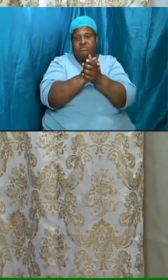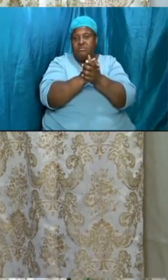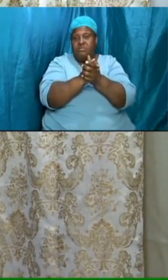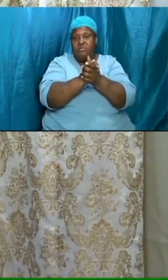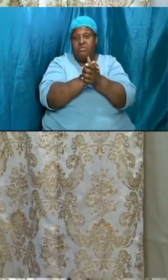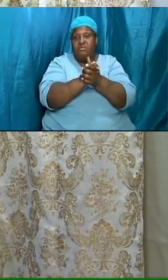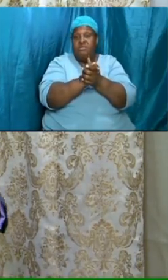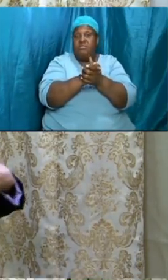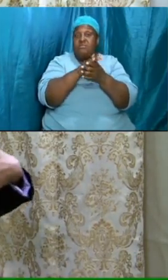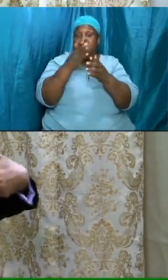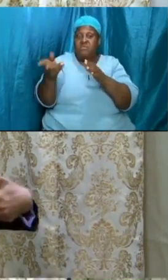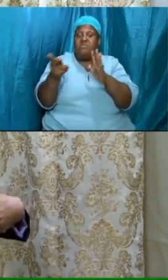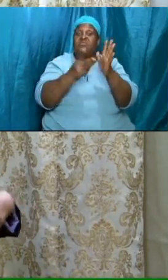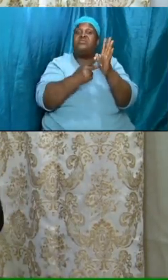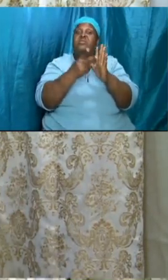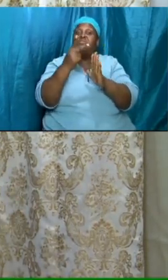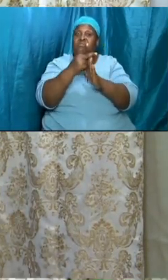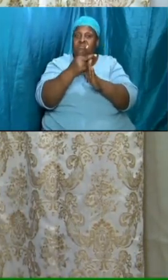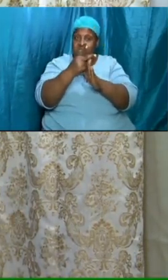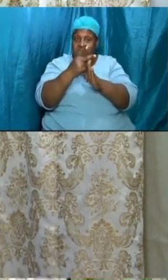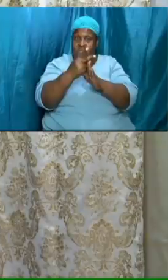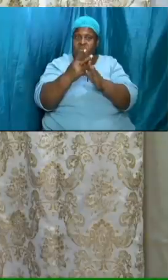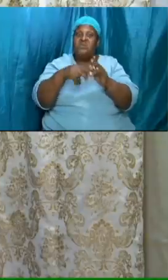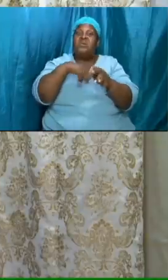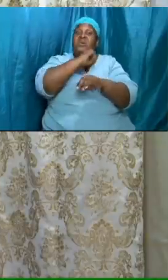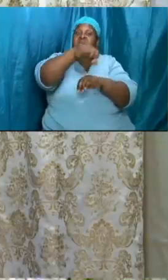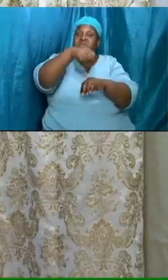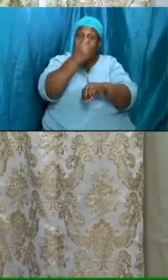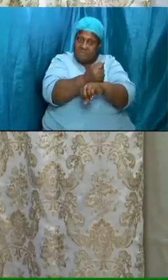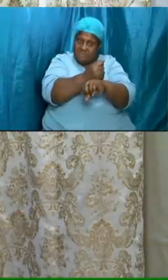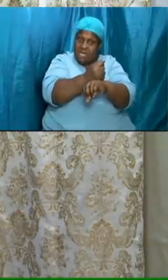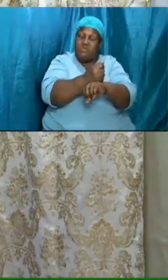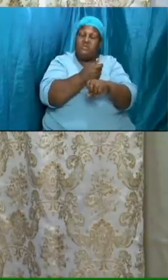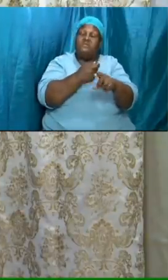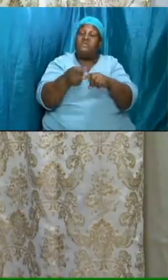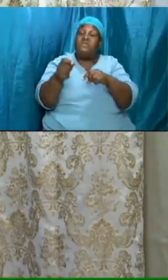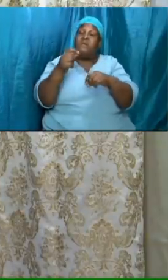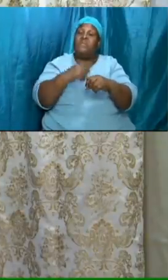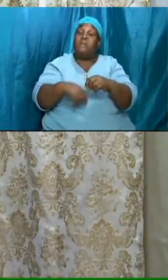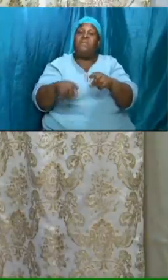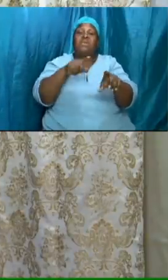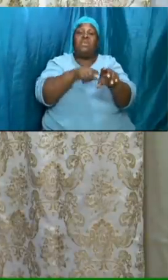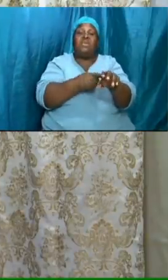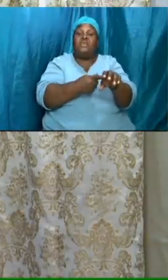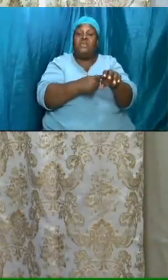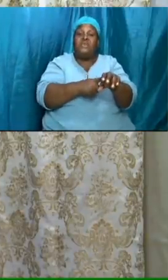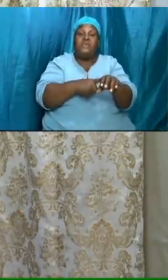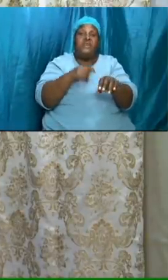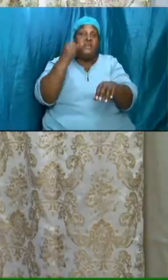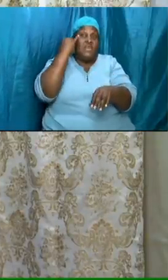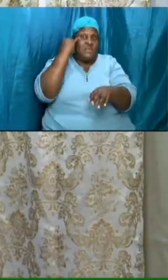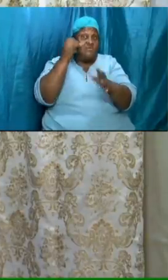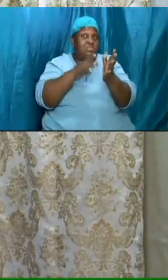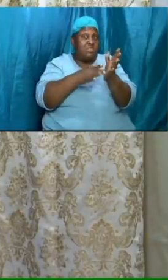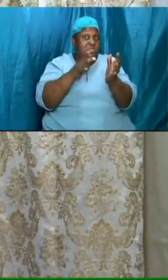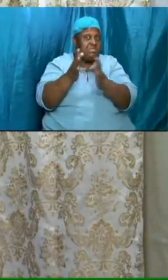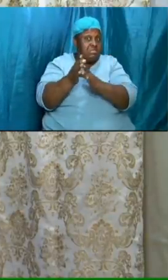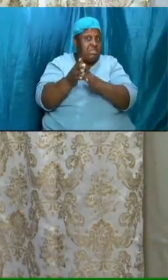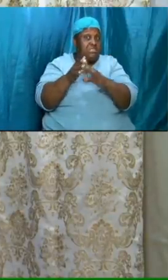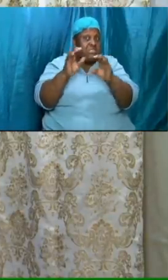a principle established from the beginning right until this time and if jesus can be forgiving to you